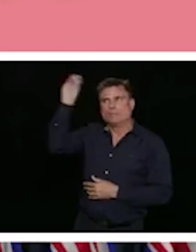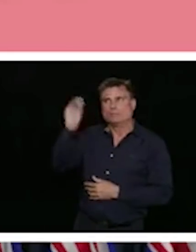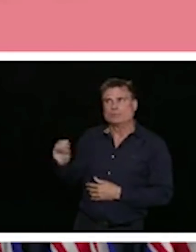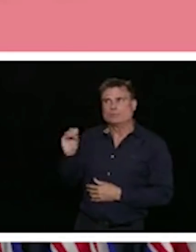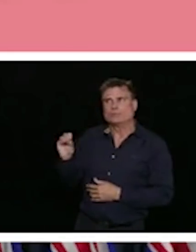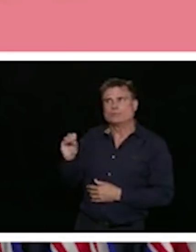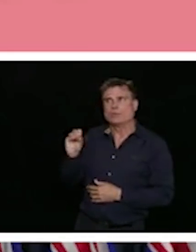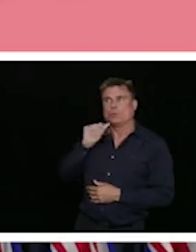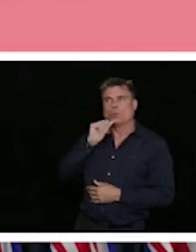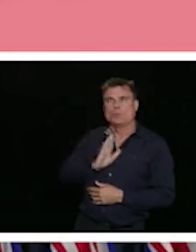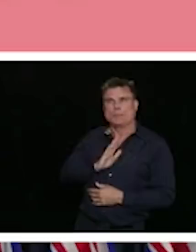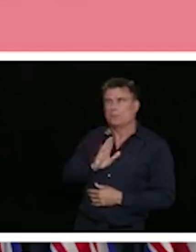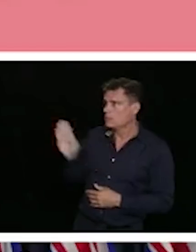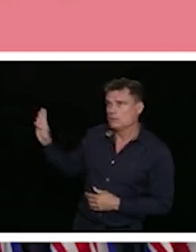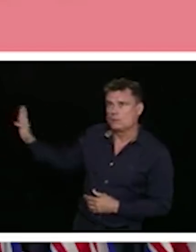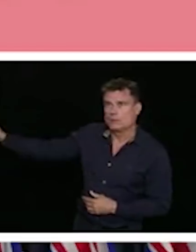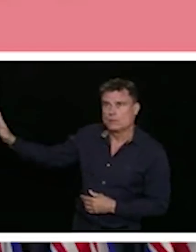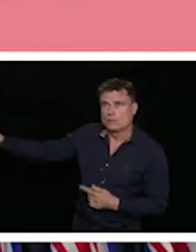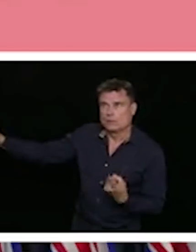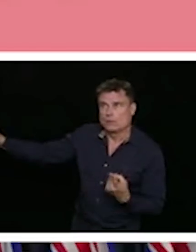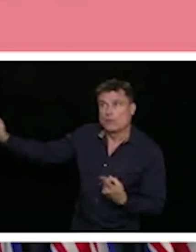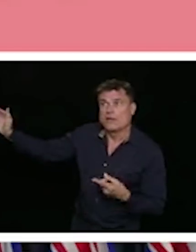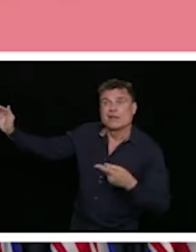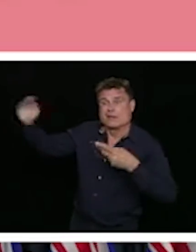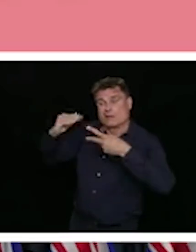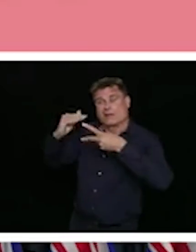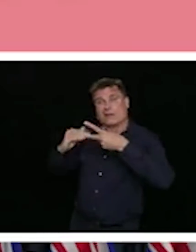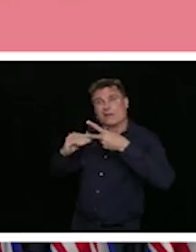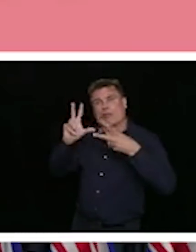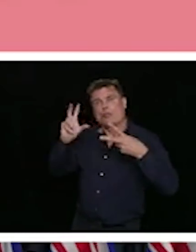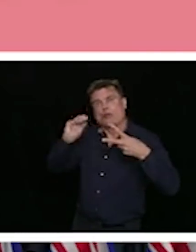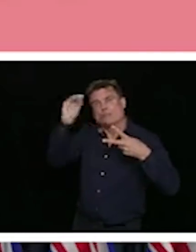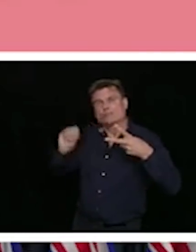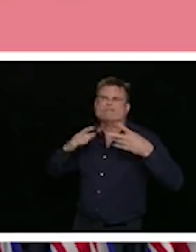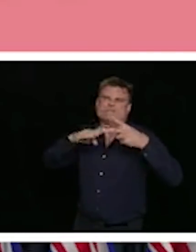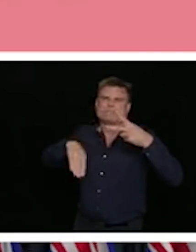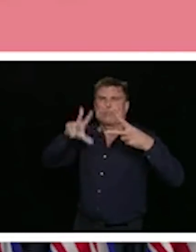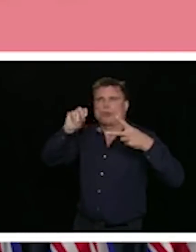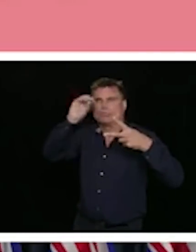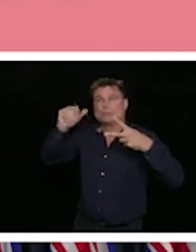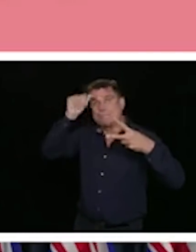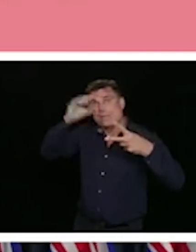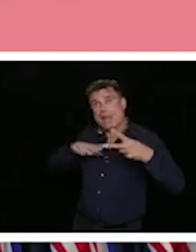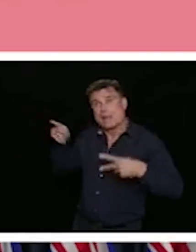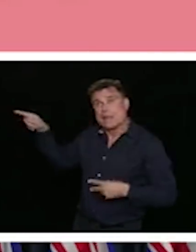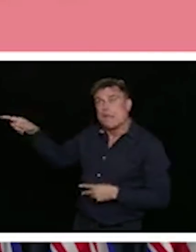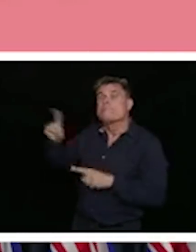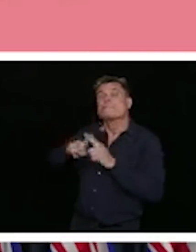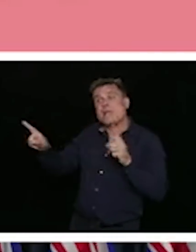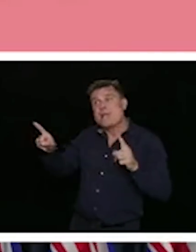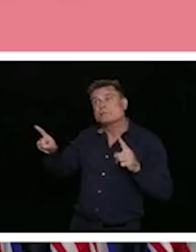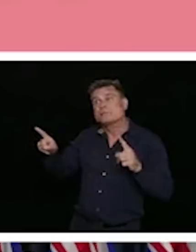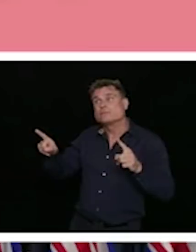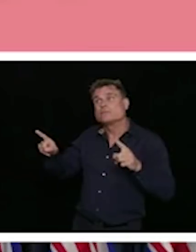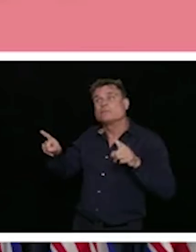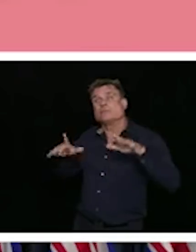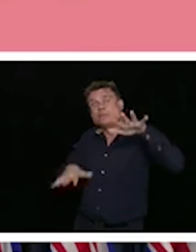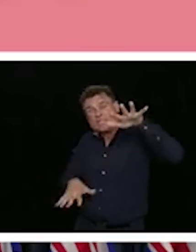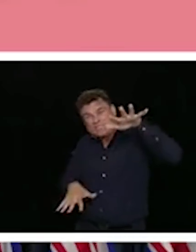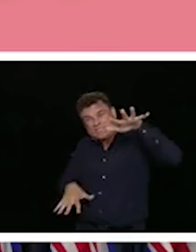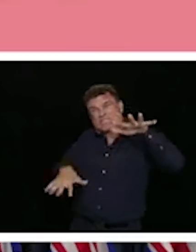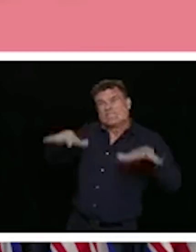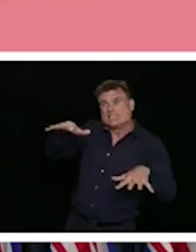We are pretty well balanced compared to the BC population in terms of age of people who responded. And we were